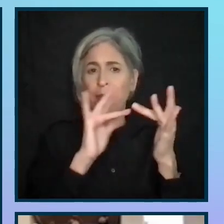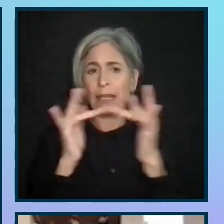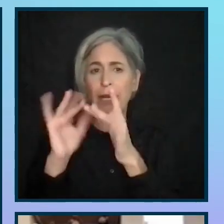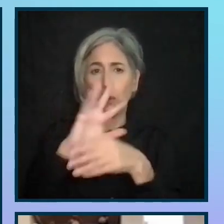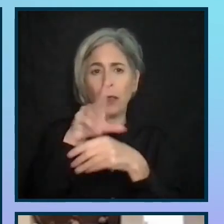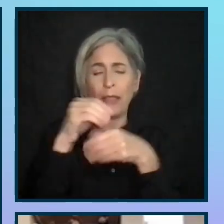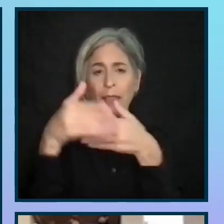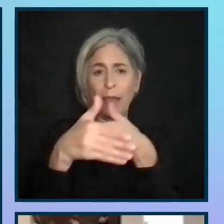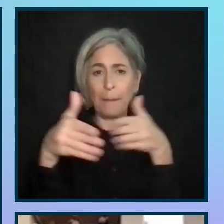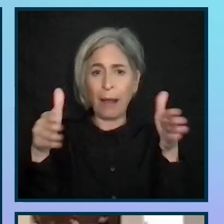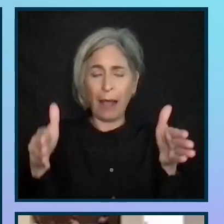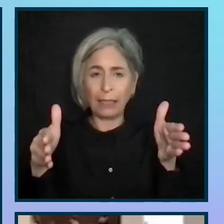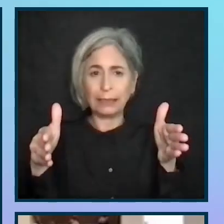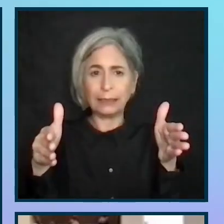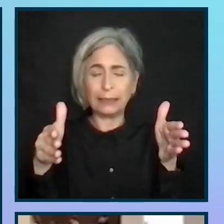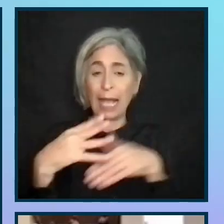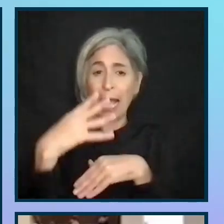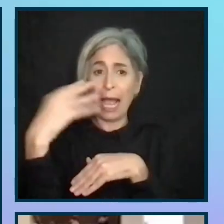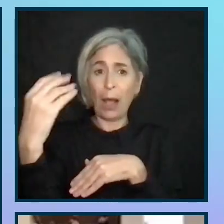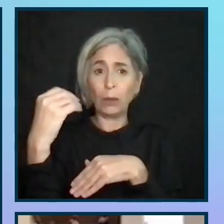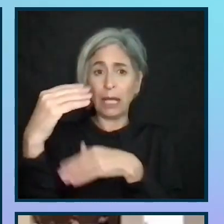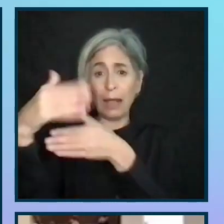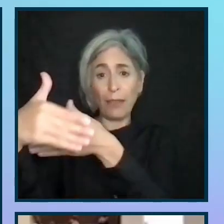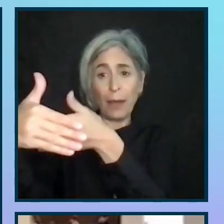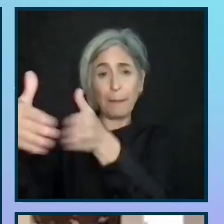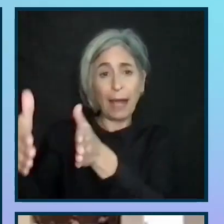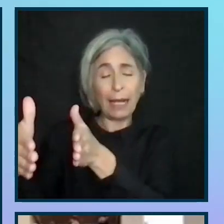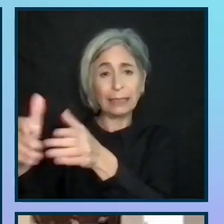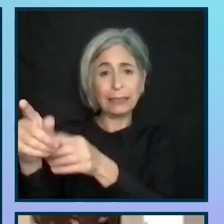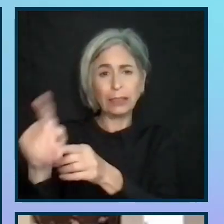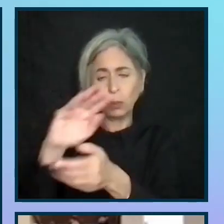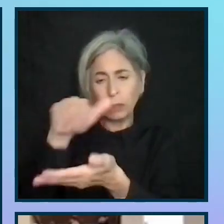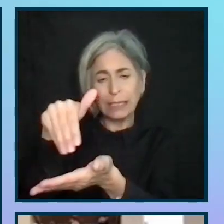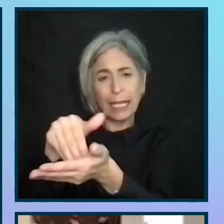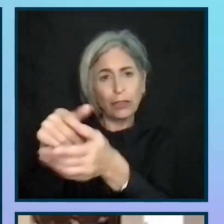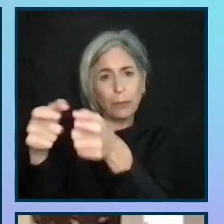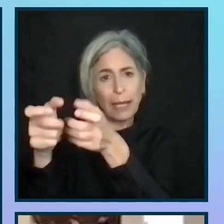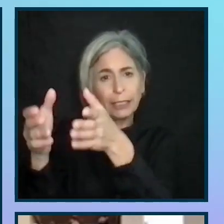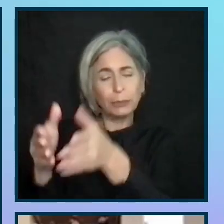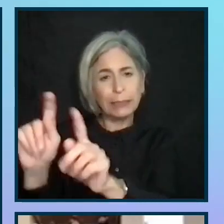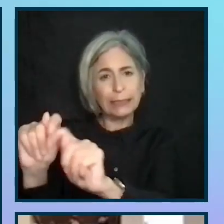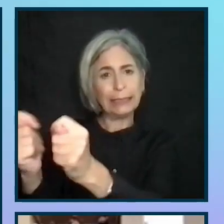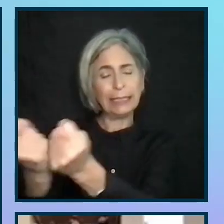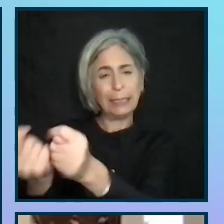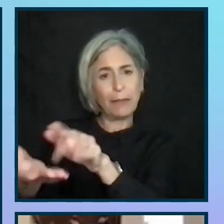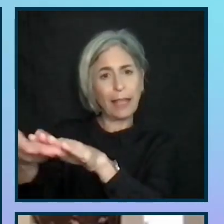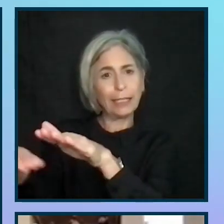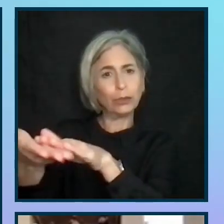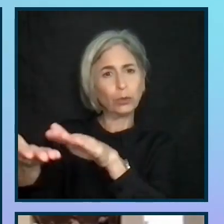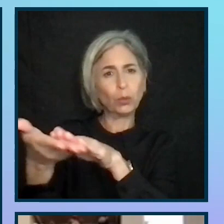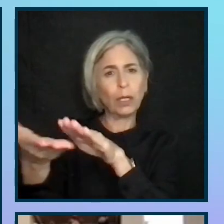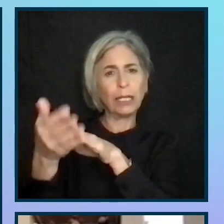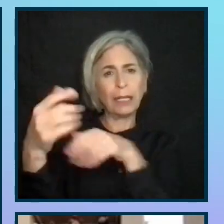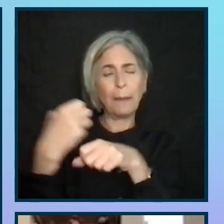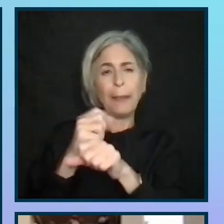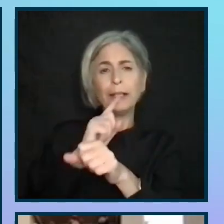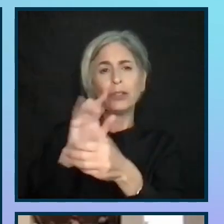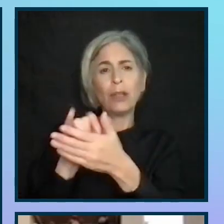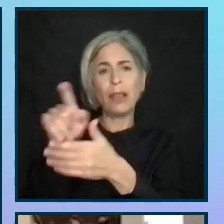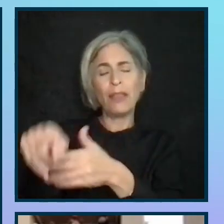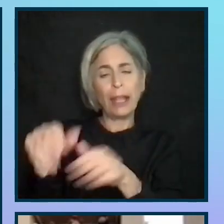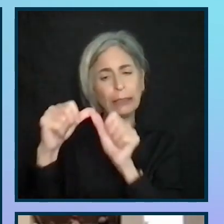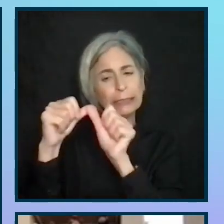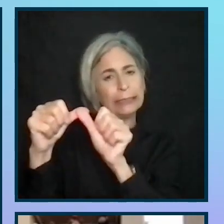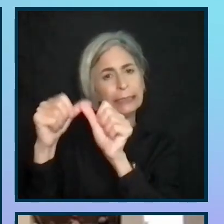Outside of those boxes is one central management team that is running and making sure that there is